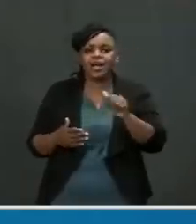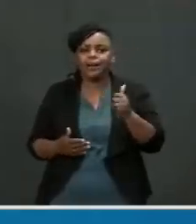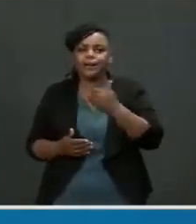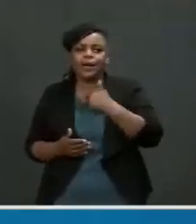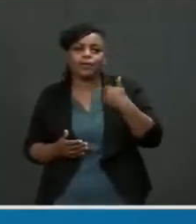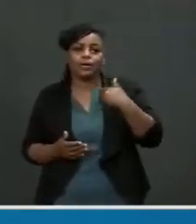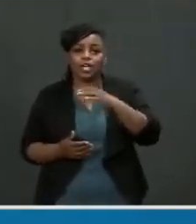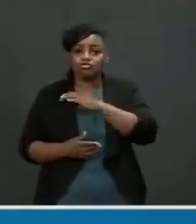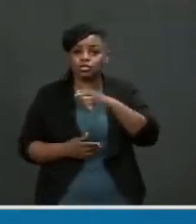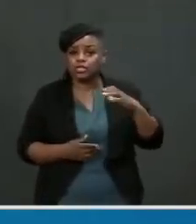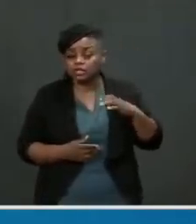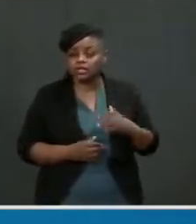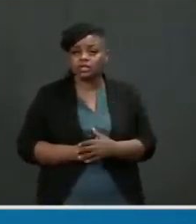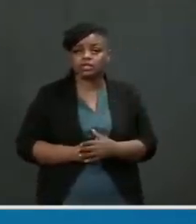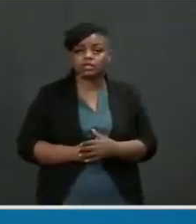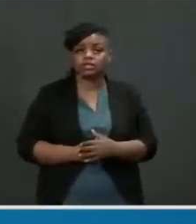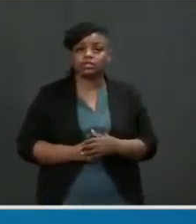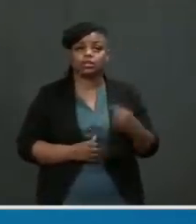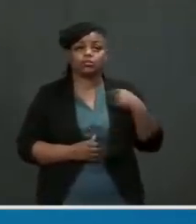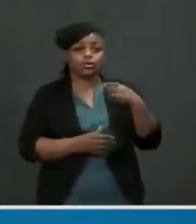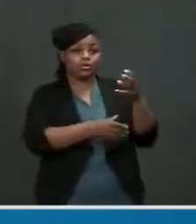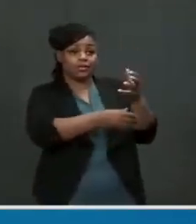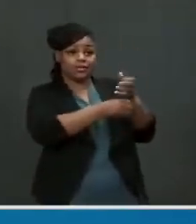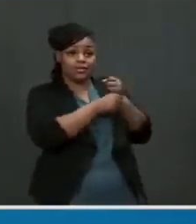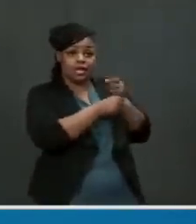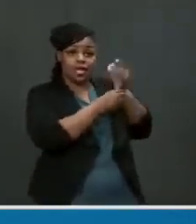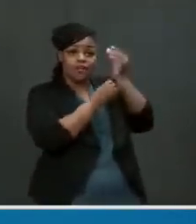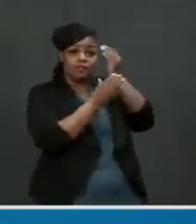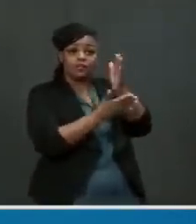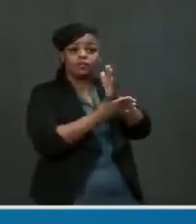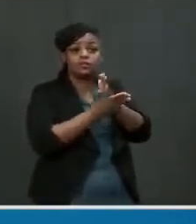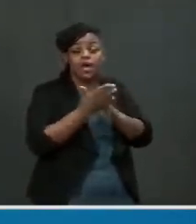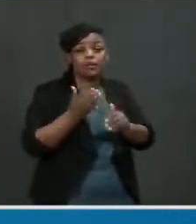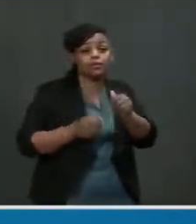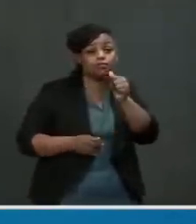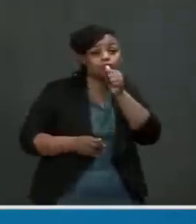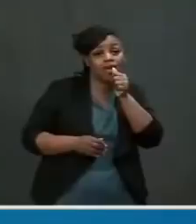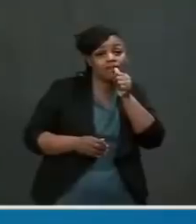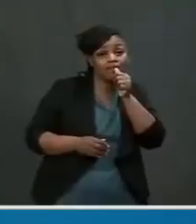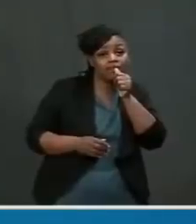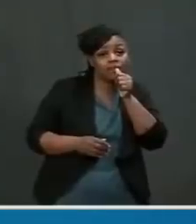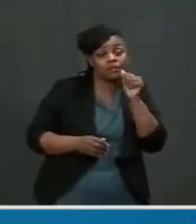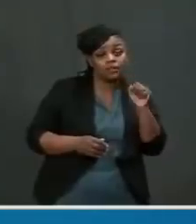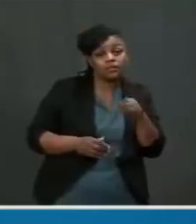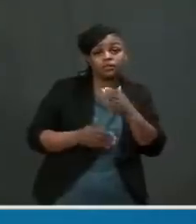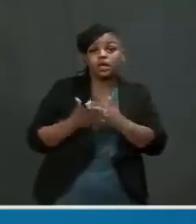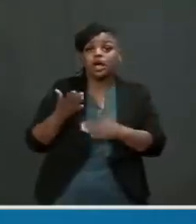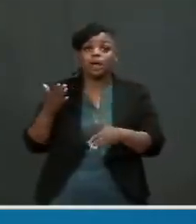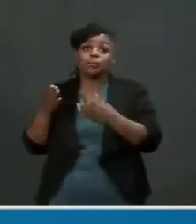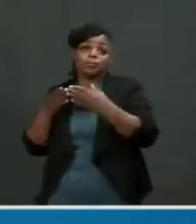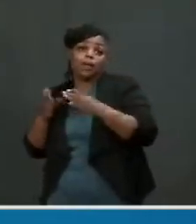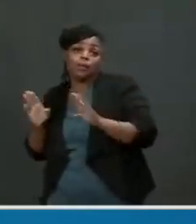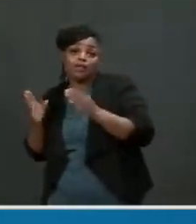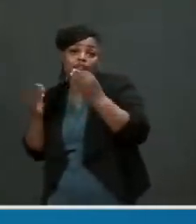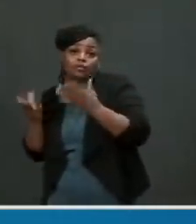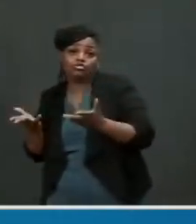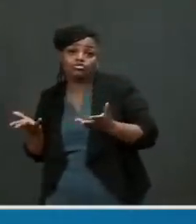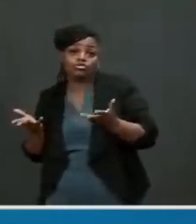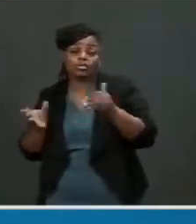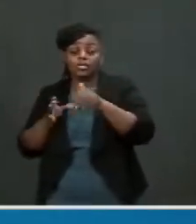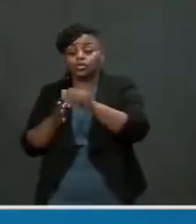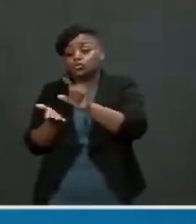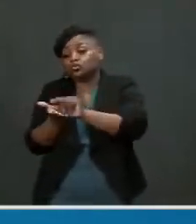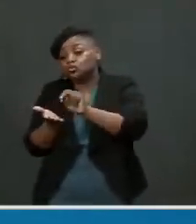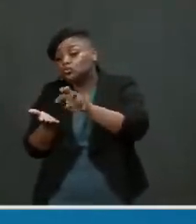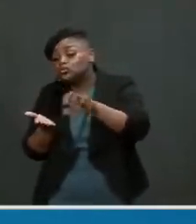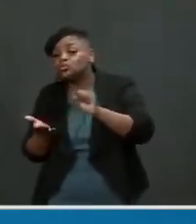we get information, some of it classified, some of it you read it in the paper. About how, a question about whether